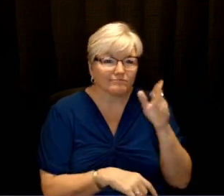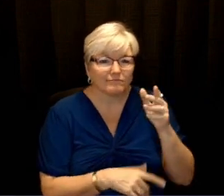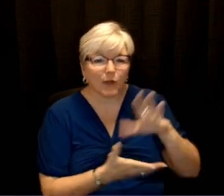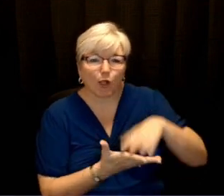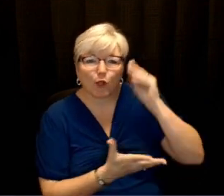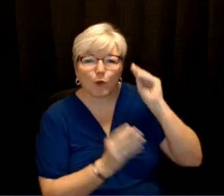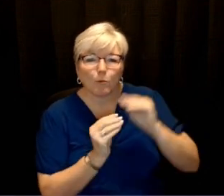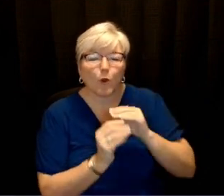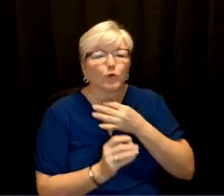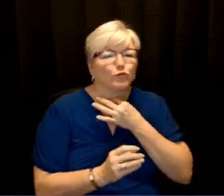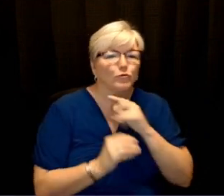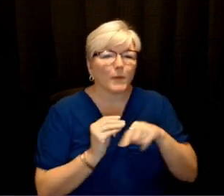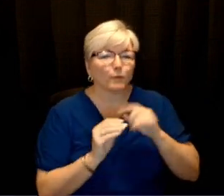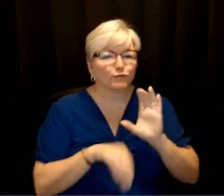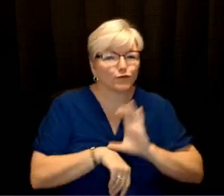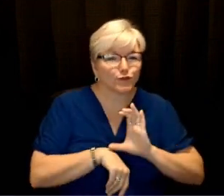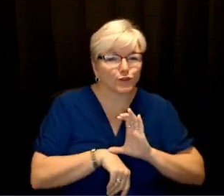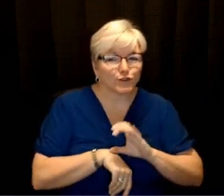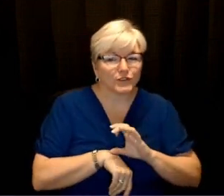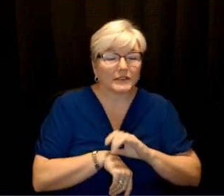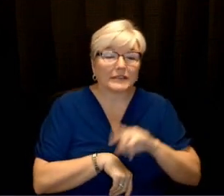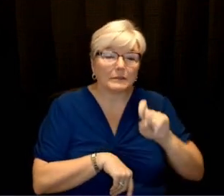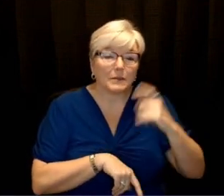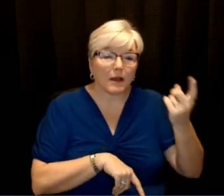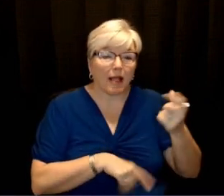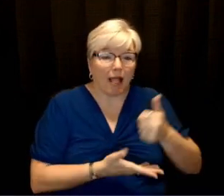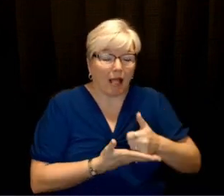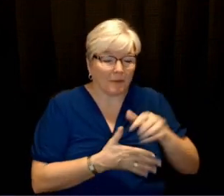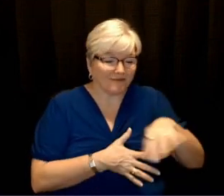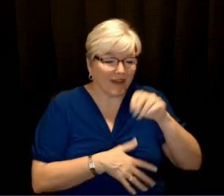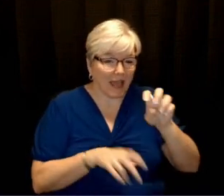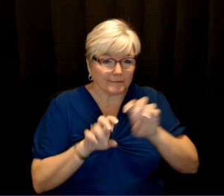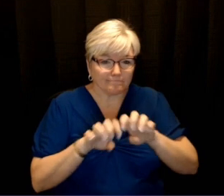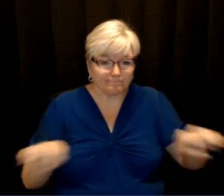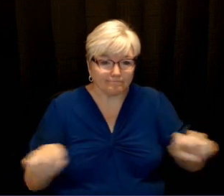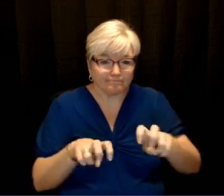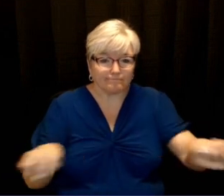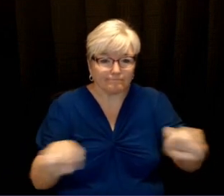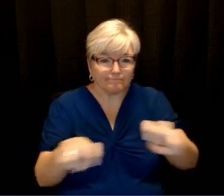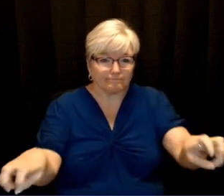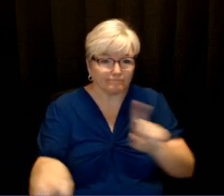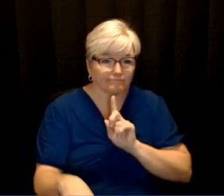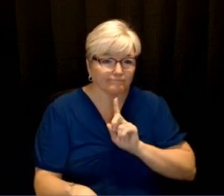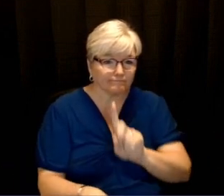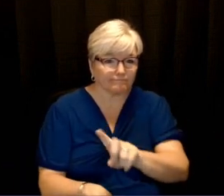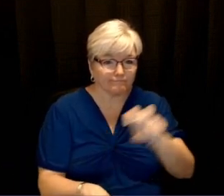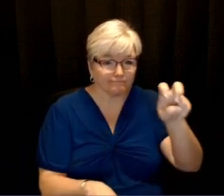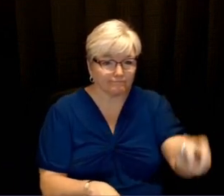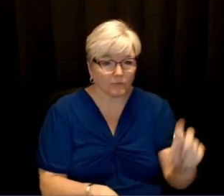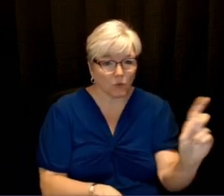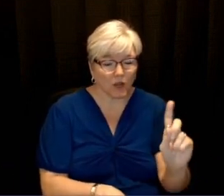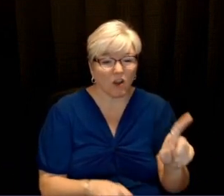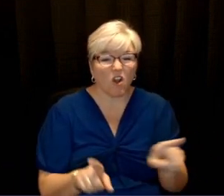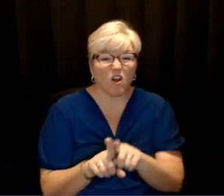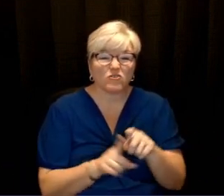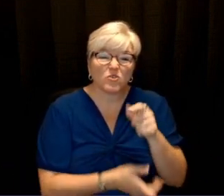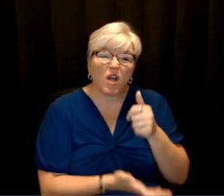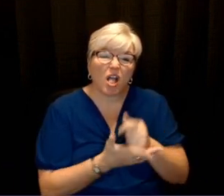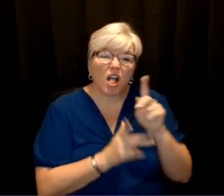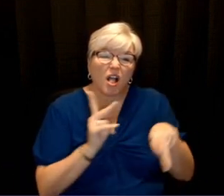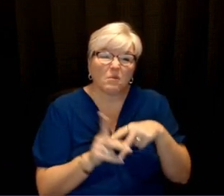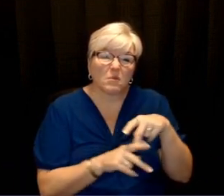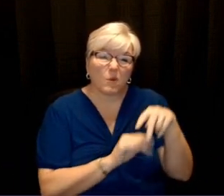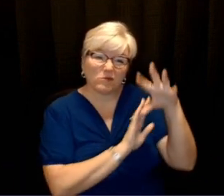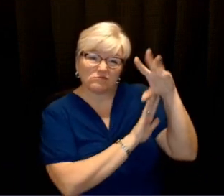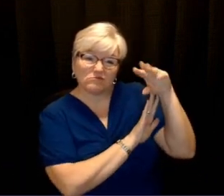Center wanting to know more about our church. We need ushers. We also need some individuals who will help us with audio visual